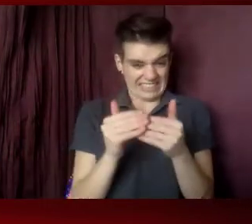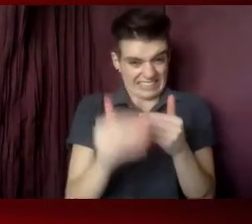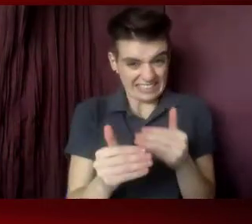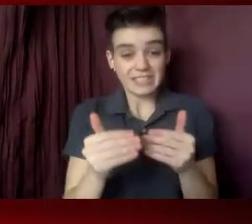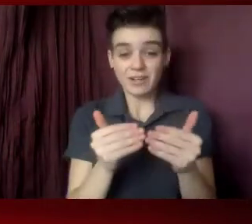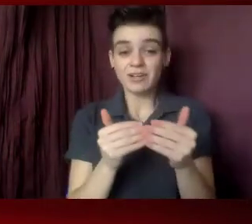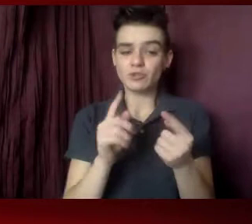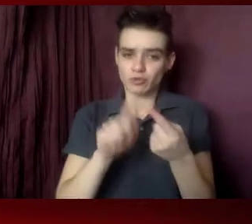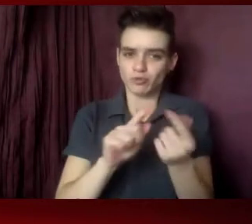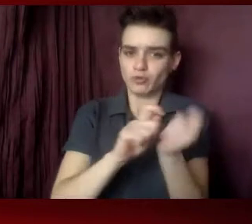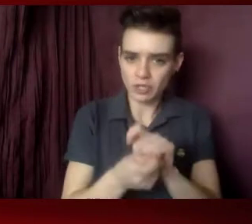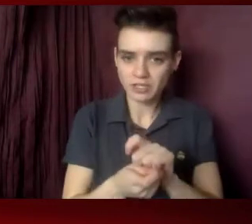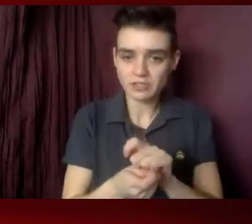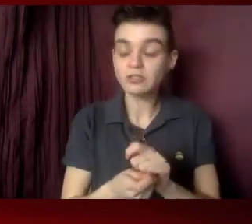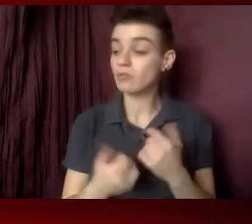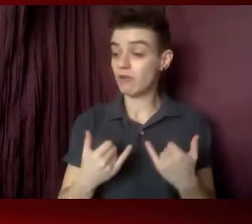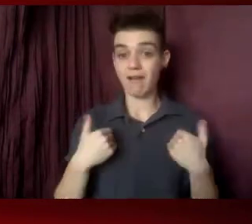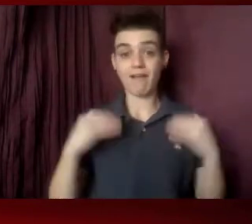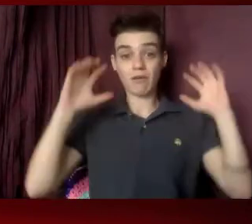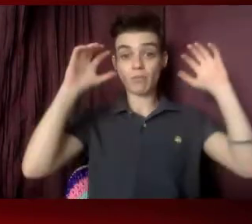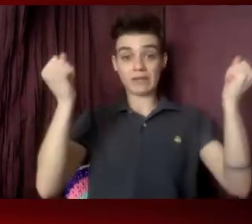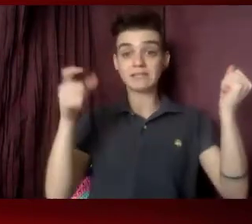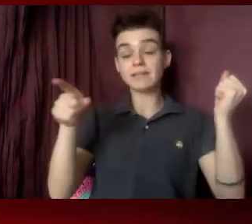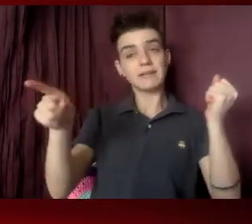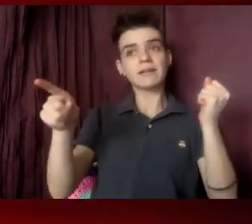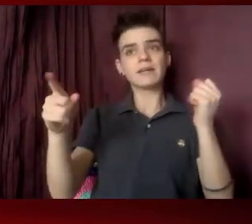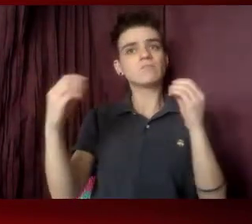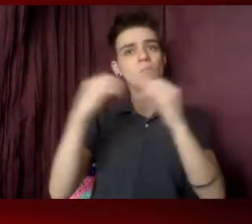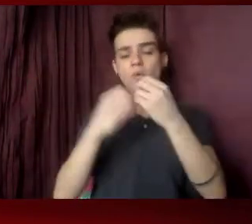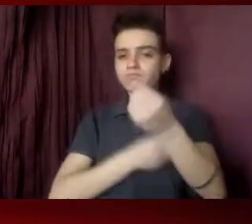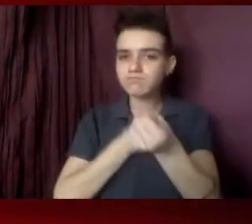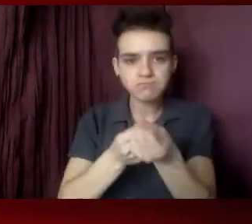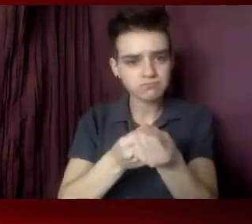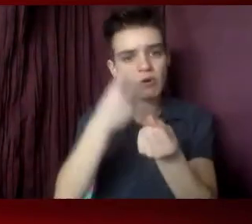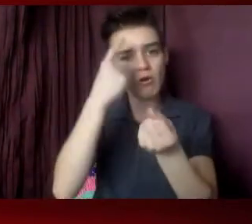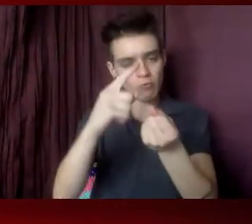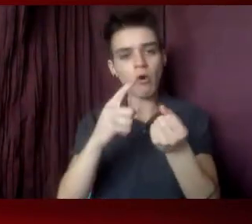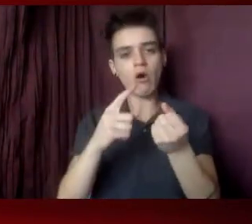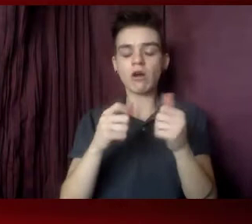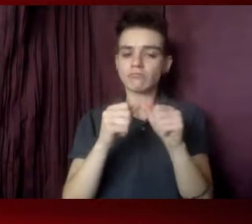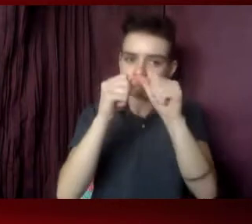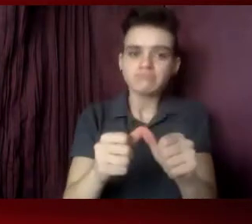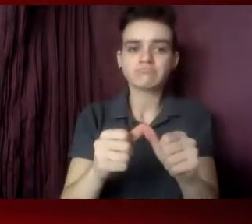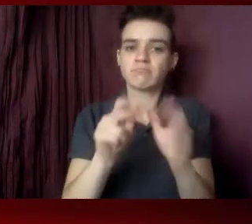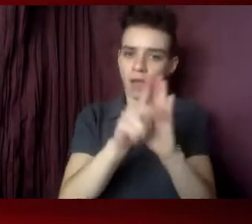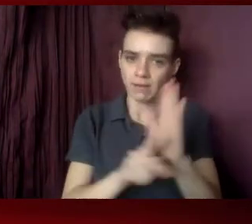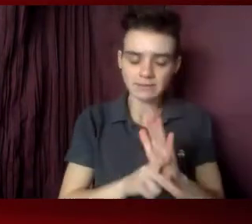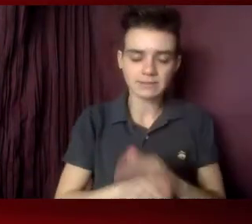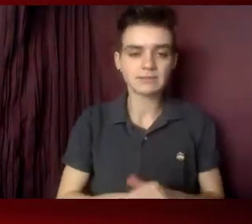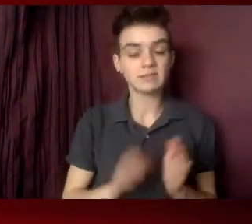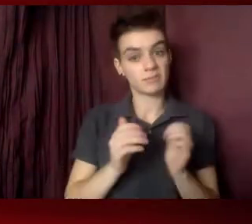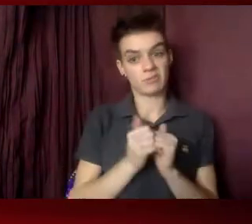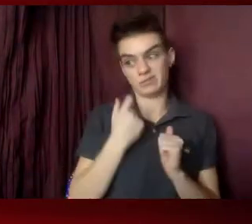We not only have a president who lends more support for progressive policy than our more recent one, we also